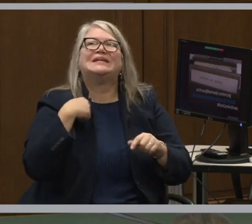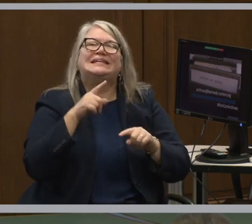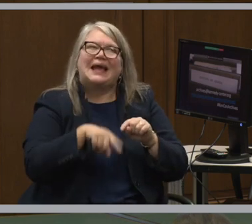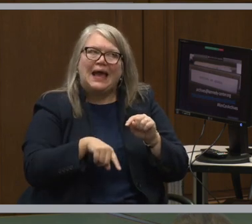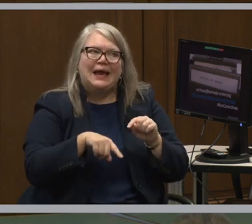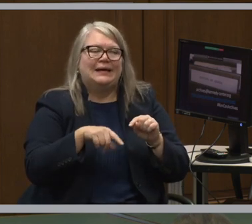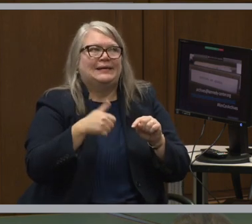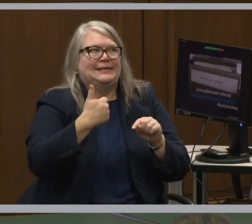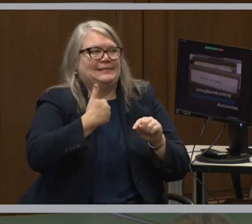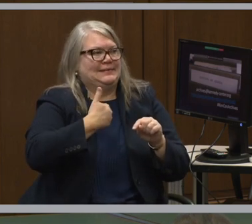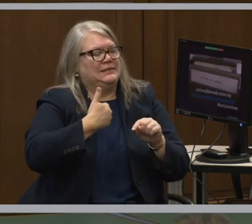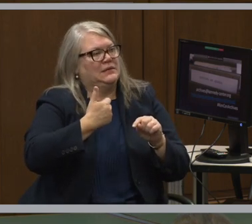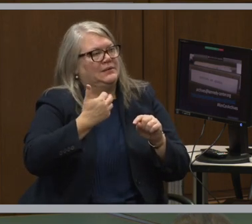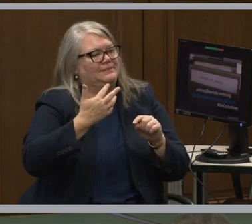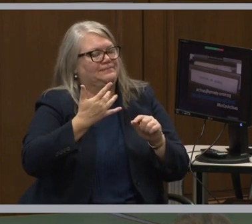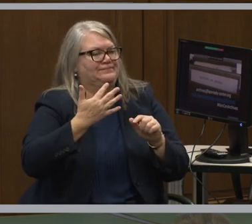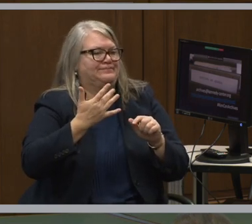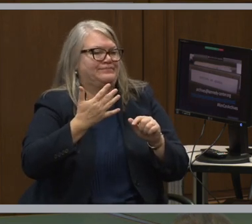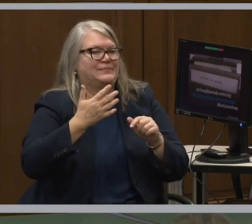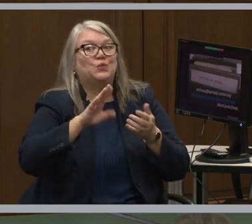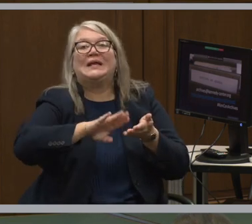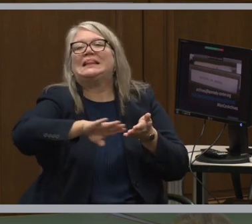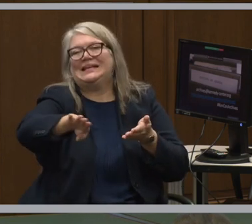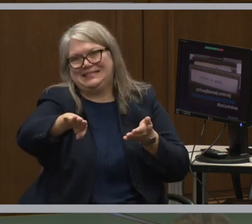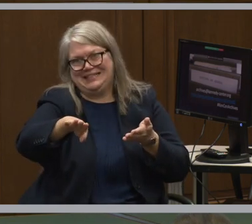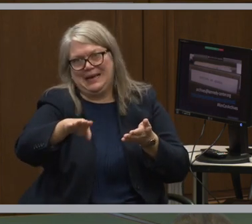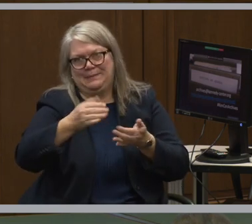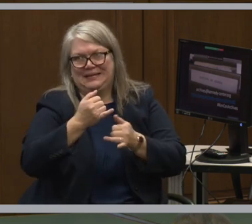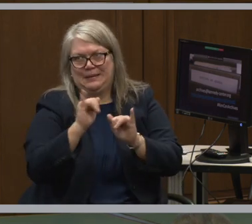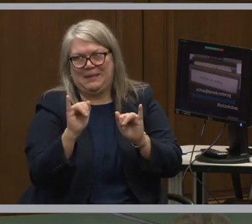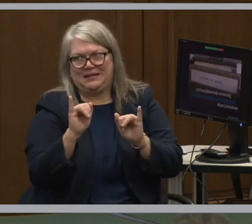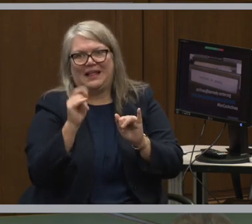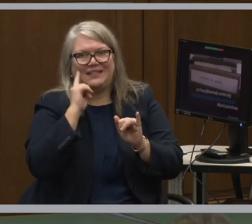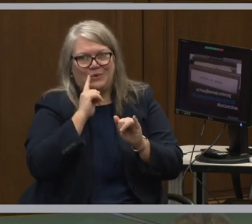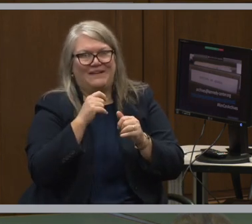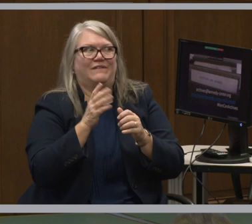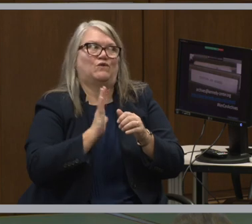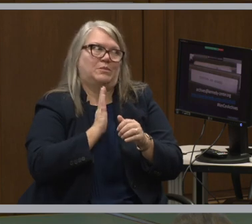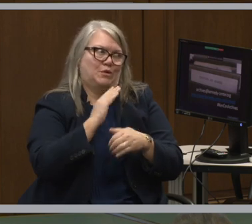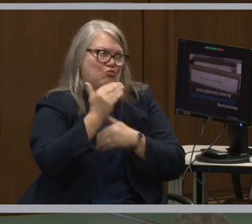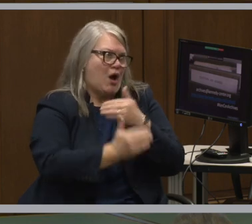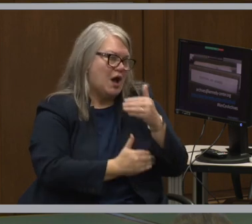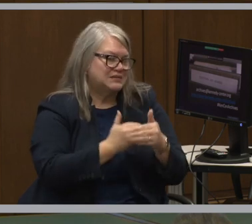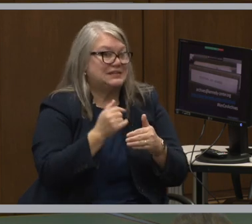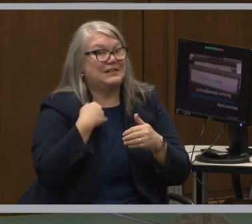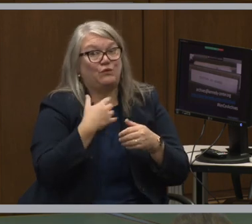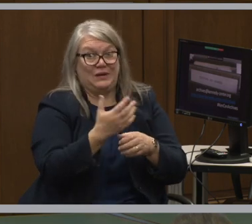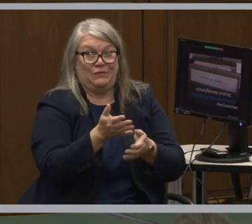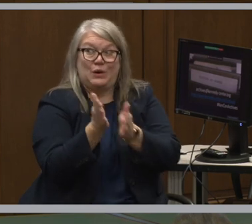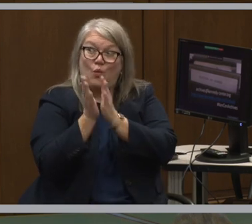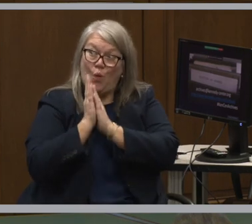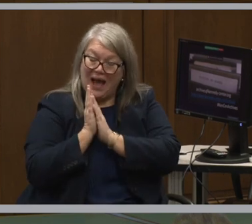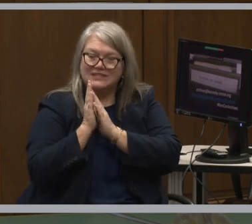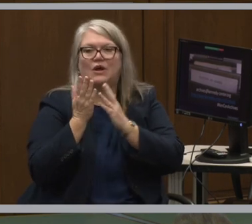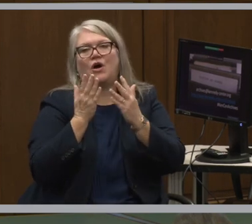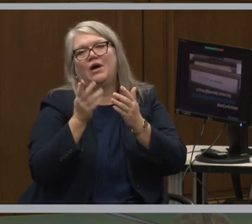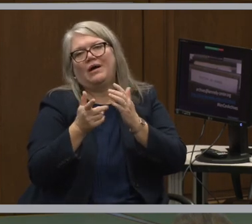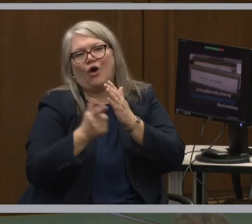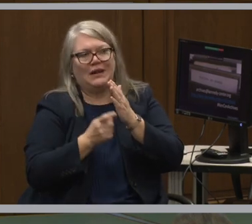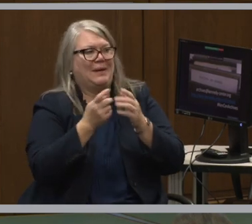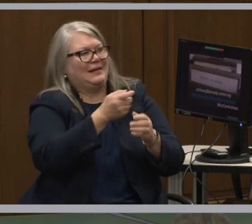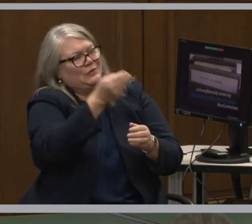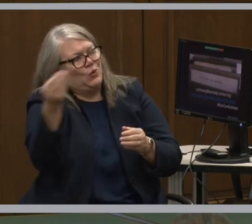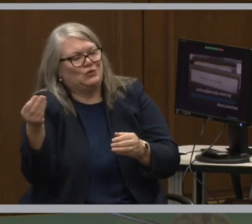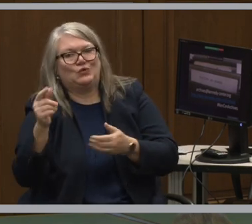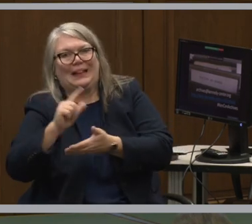necessarily release them independently. There's a whole process where if we get their request, it automatically goes to legal,